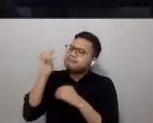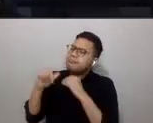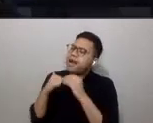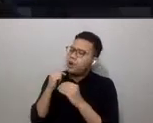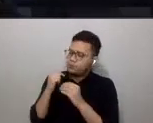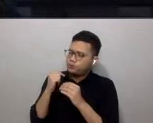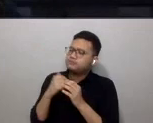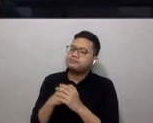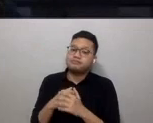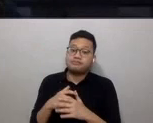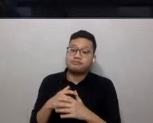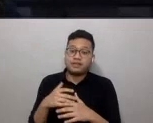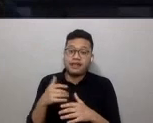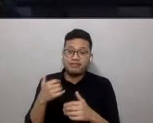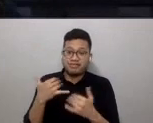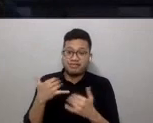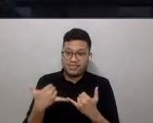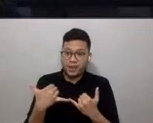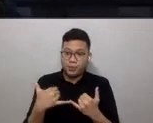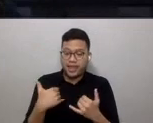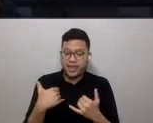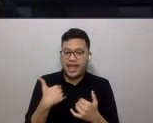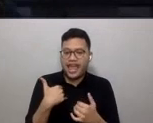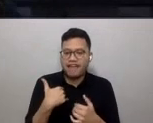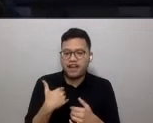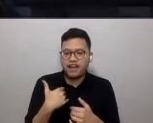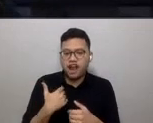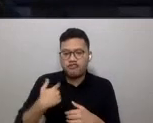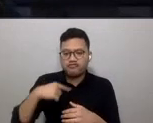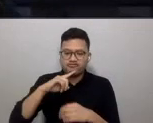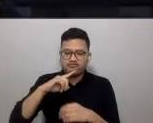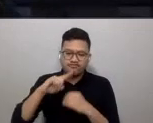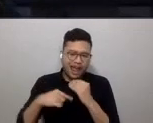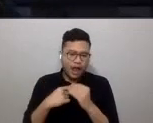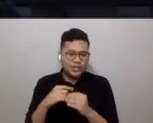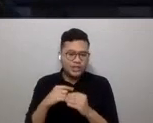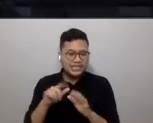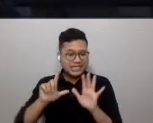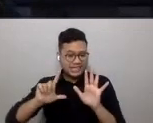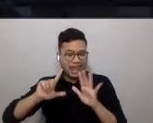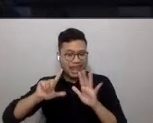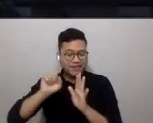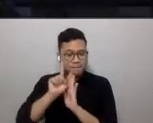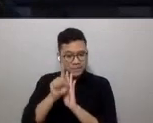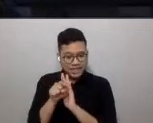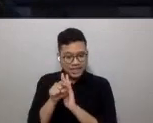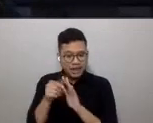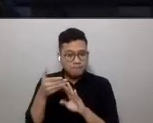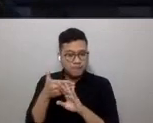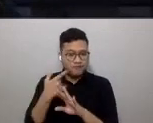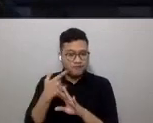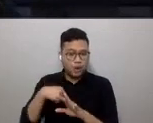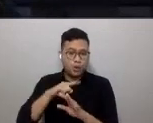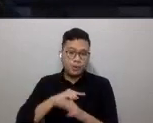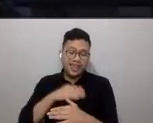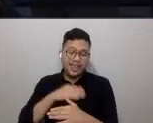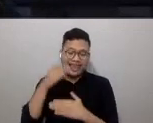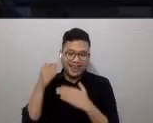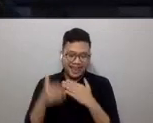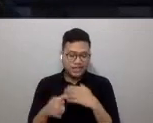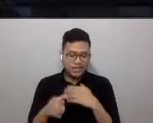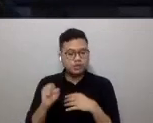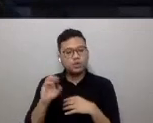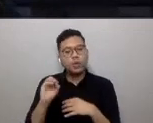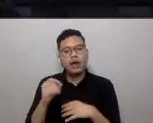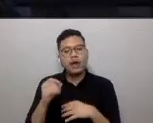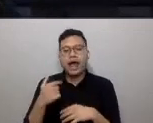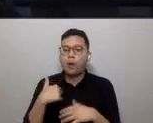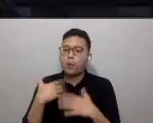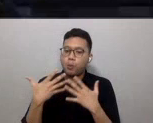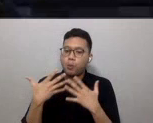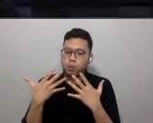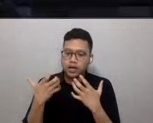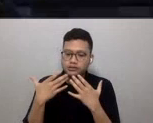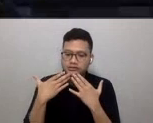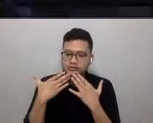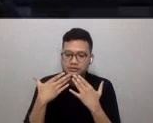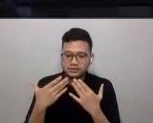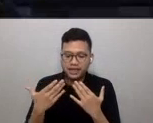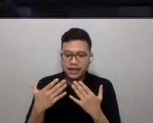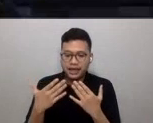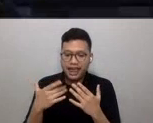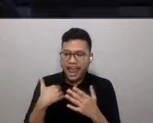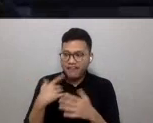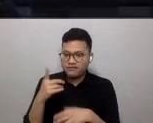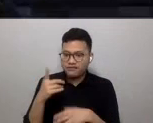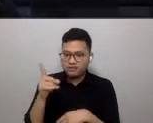Everyone, we have about seven minutes left before we end. So I think a lot of